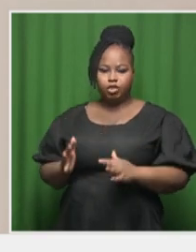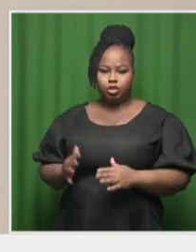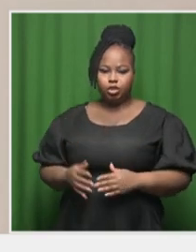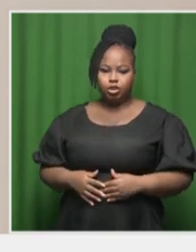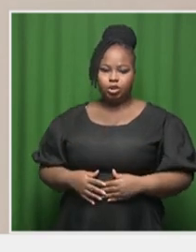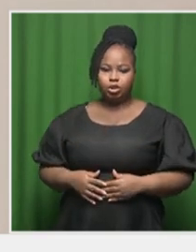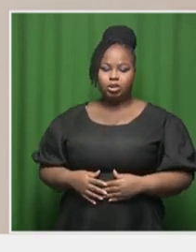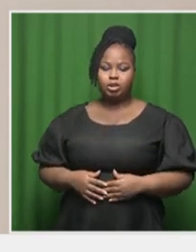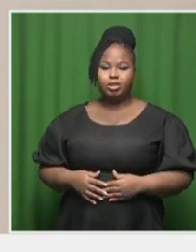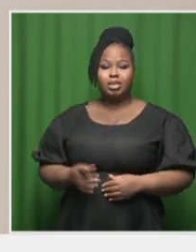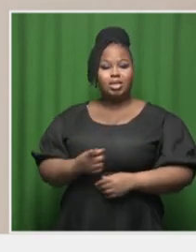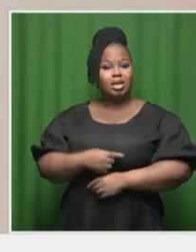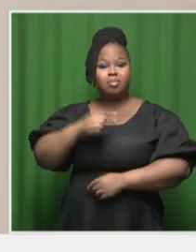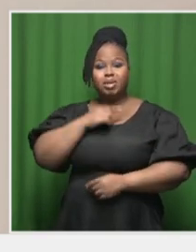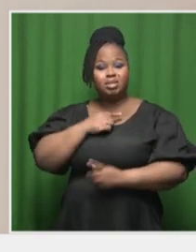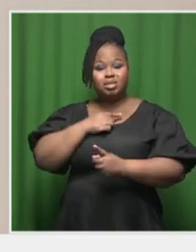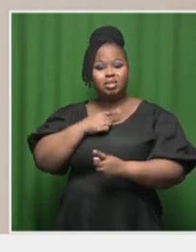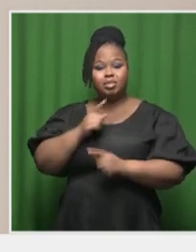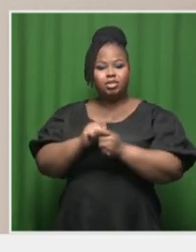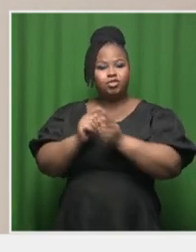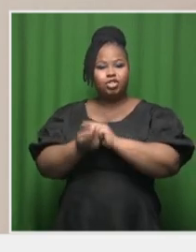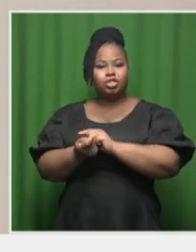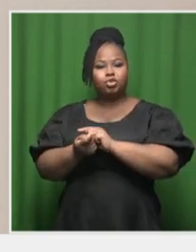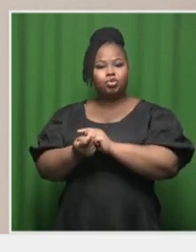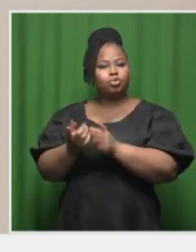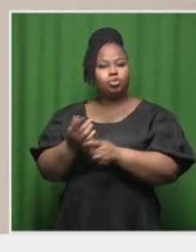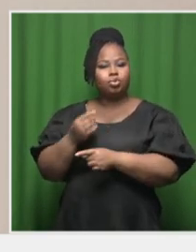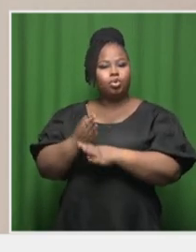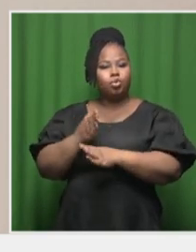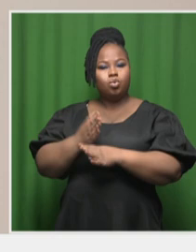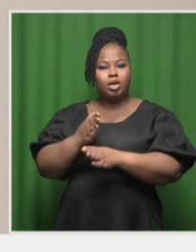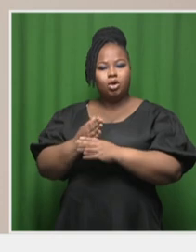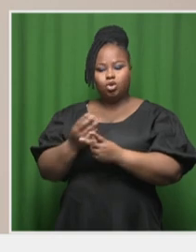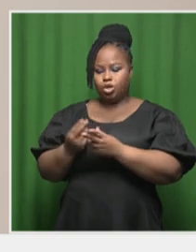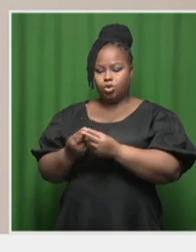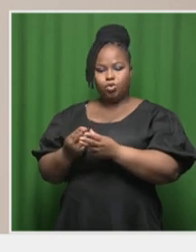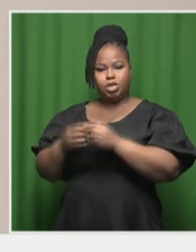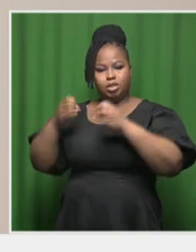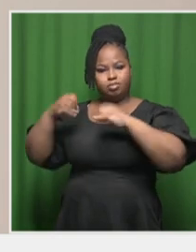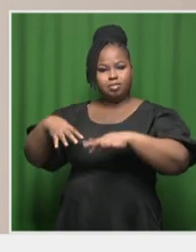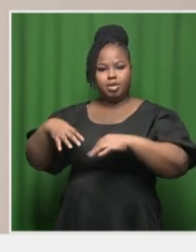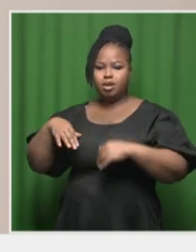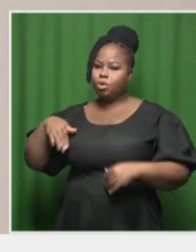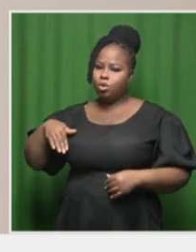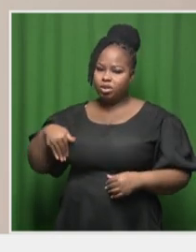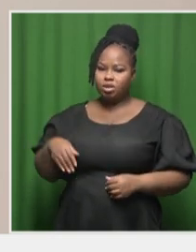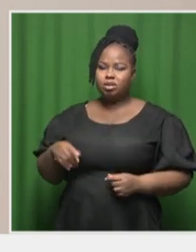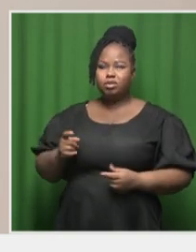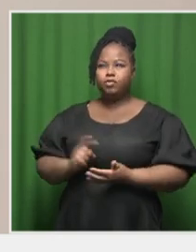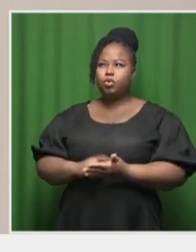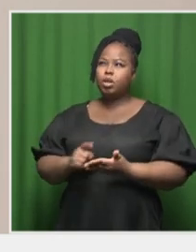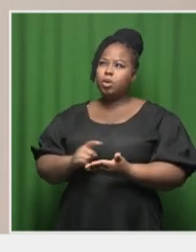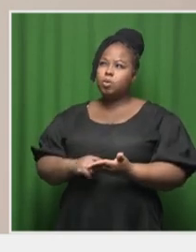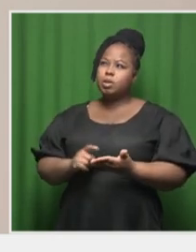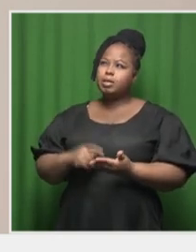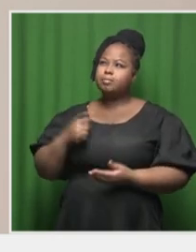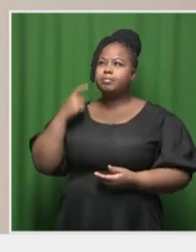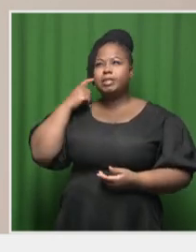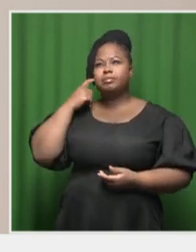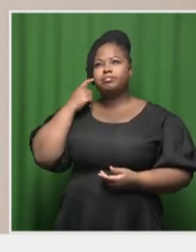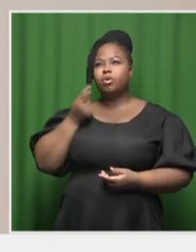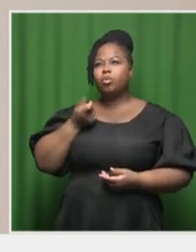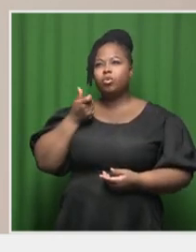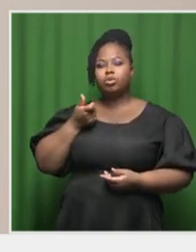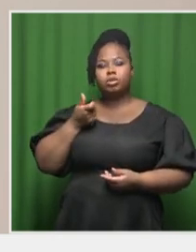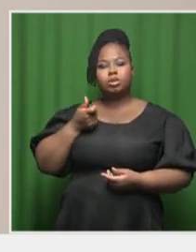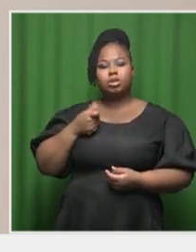That capacity has not been turned into generation on the unit. But if we do calculations on that, probably two